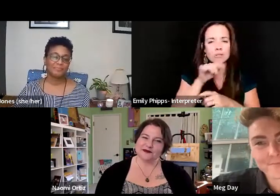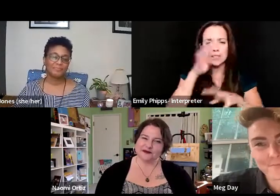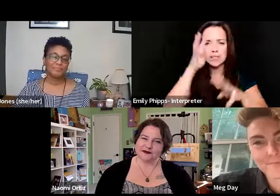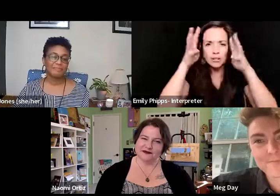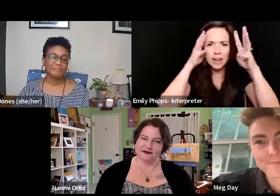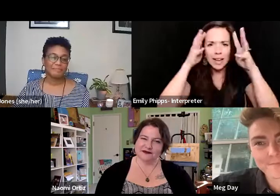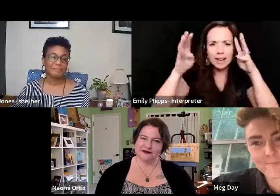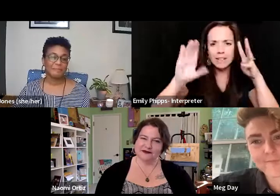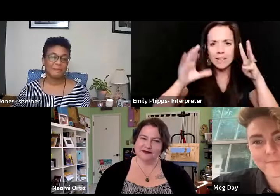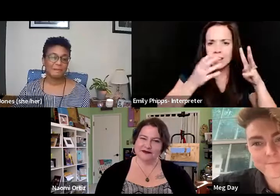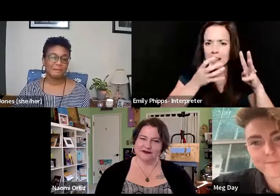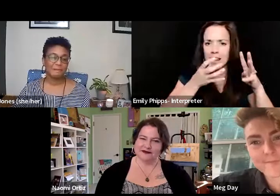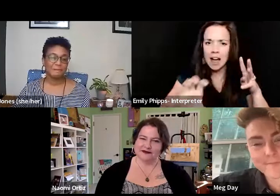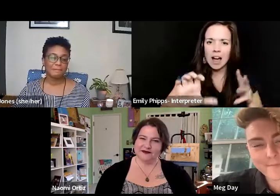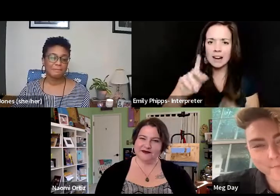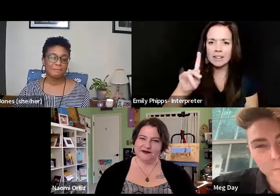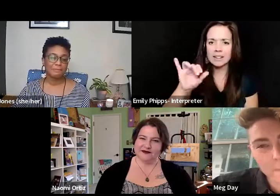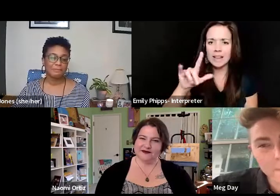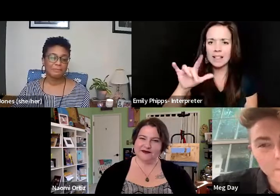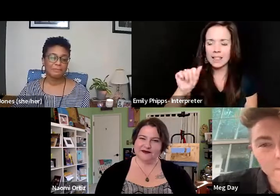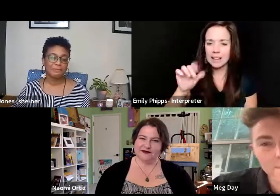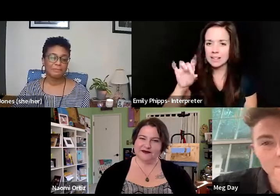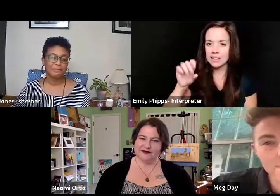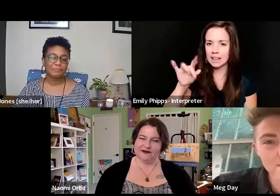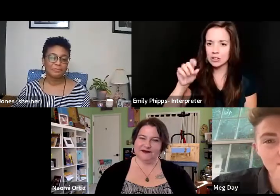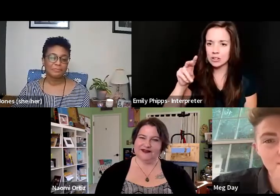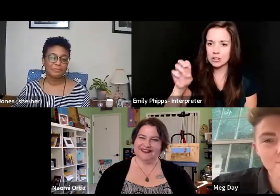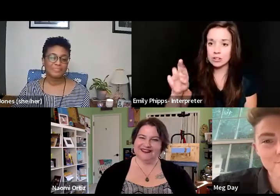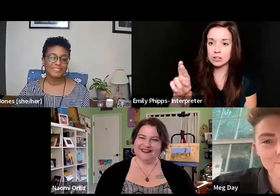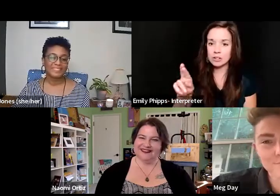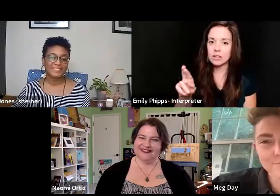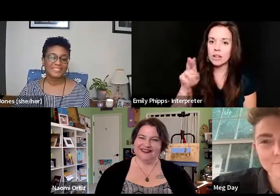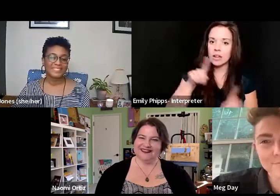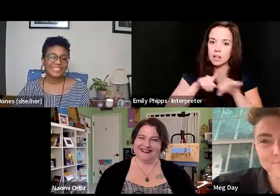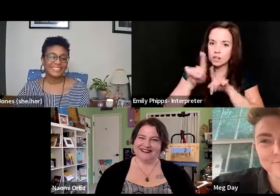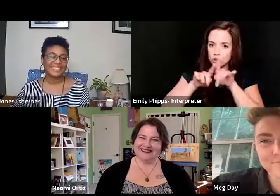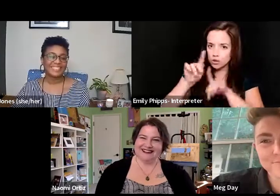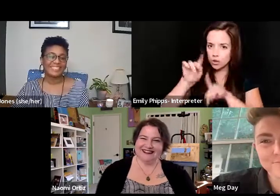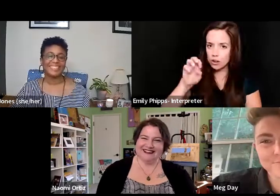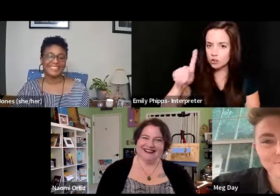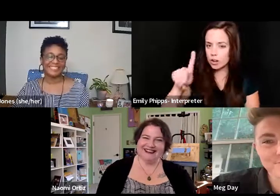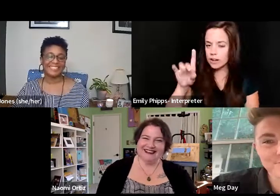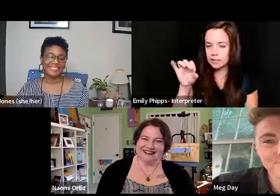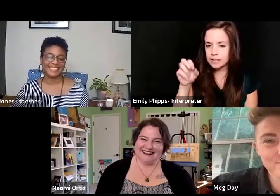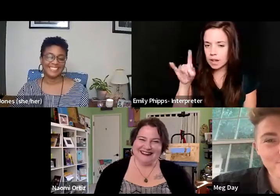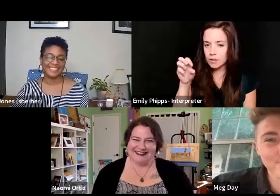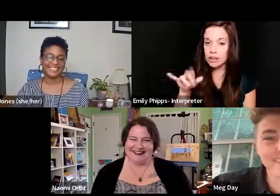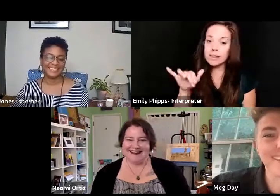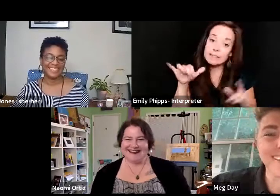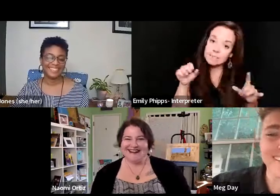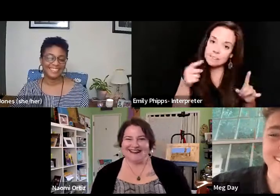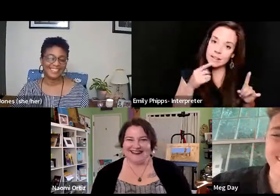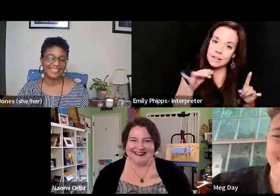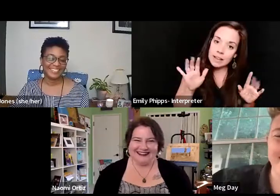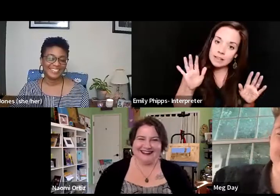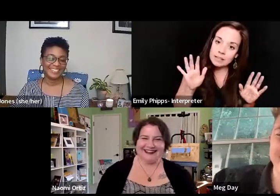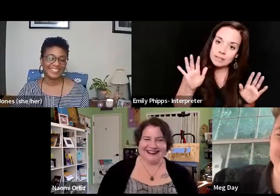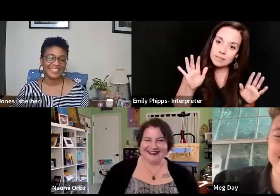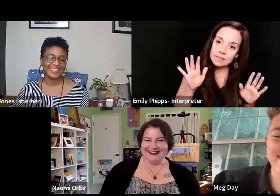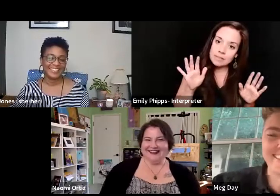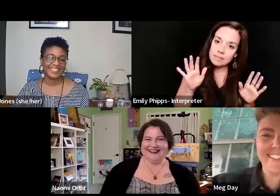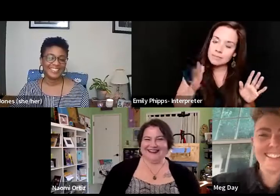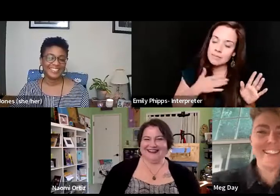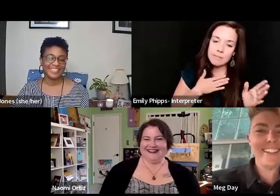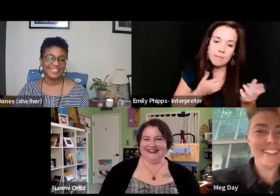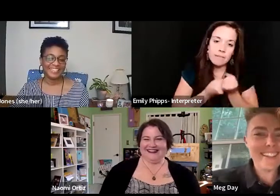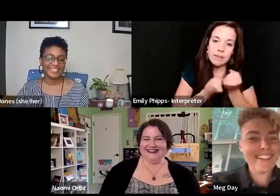hot as Kayla Detner's eyepiece in Star Trek Discovery. I said it, I had to go there a little bit. My fandom is really